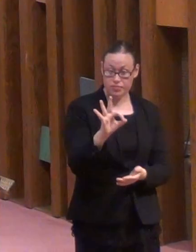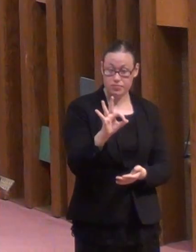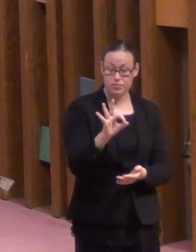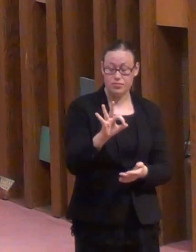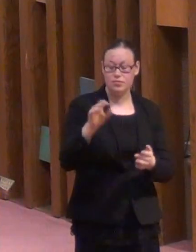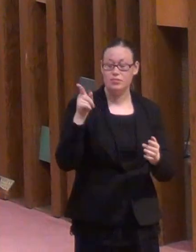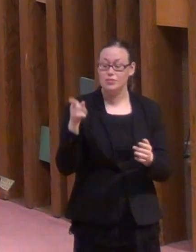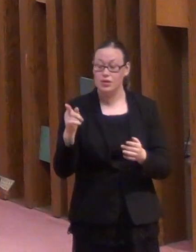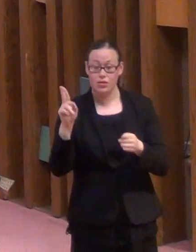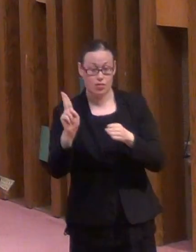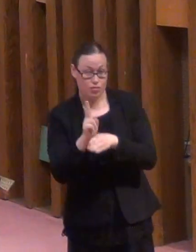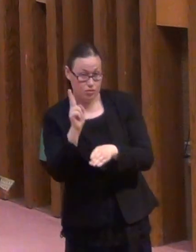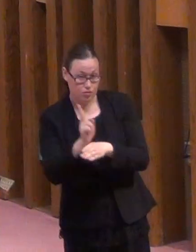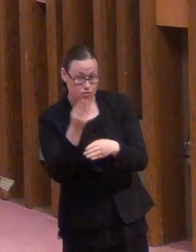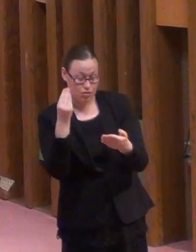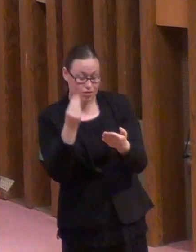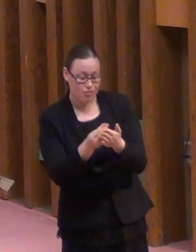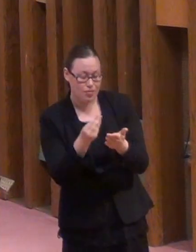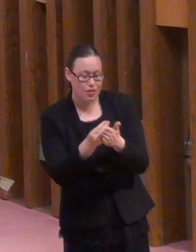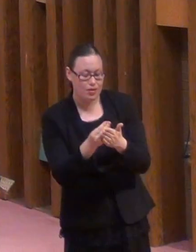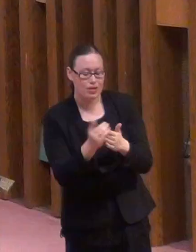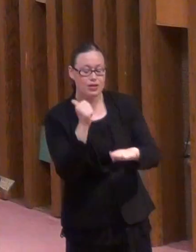to make friends.